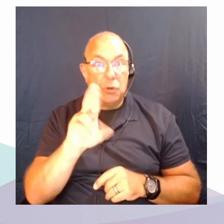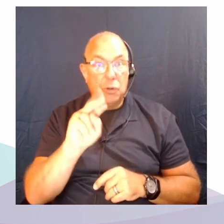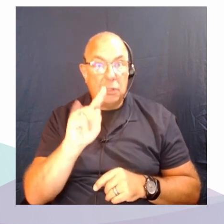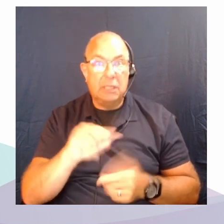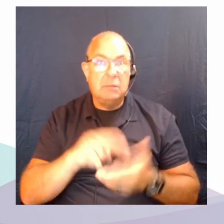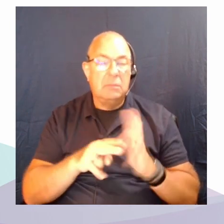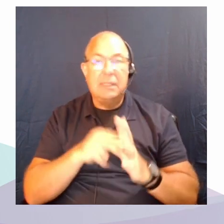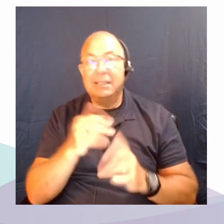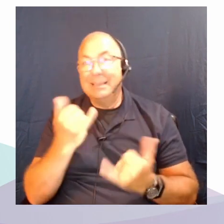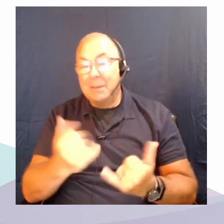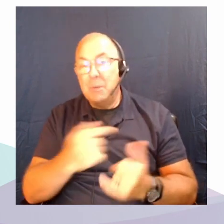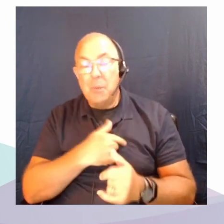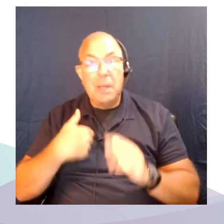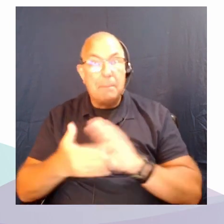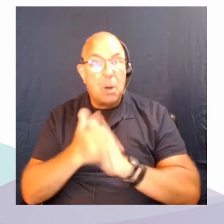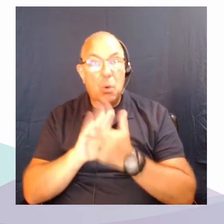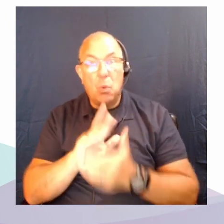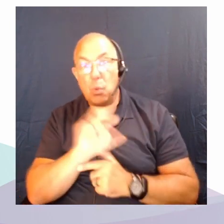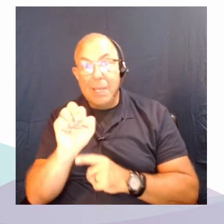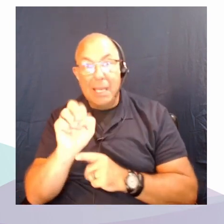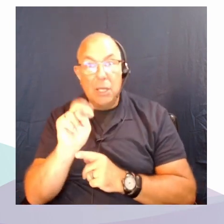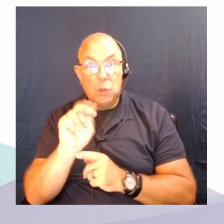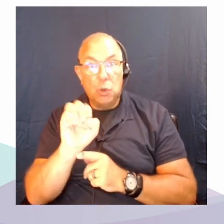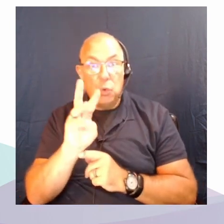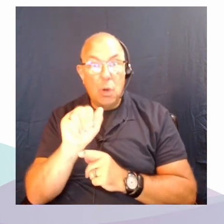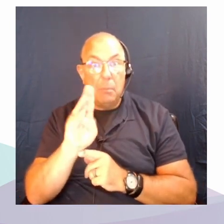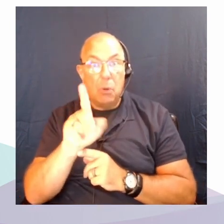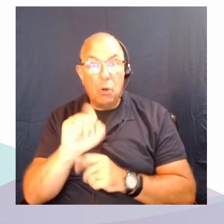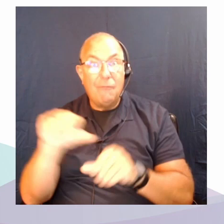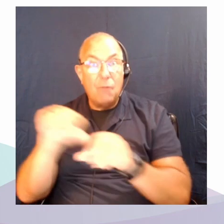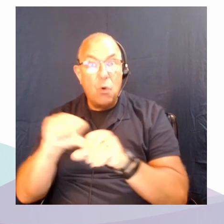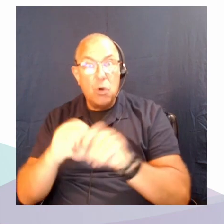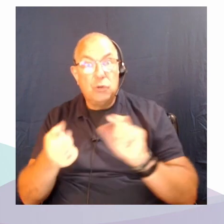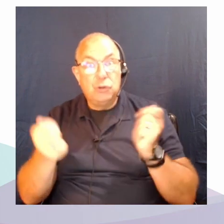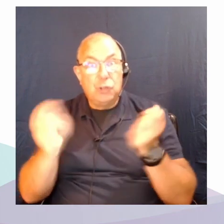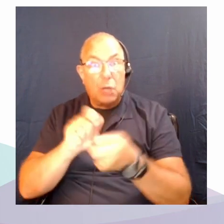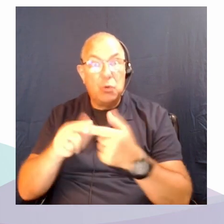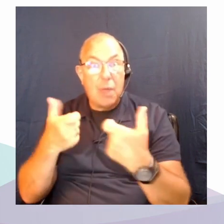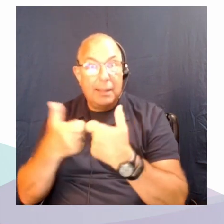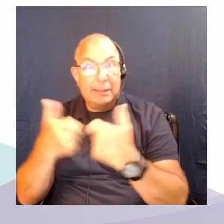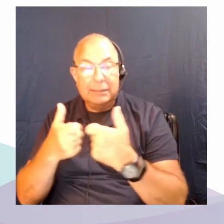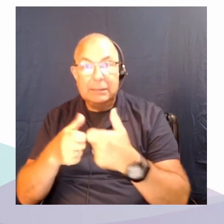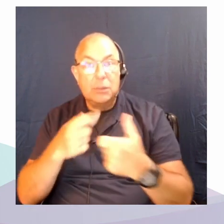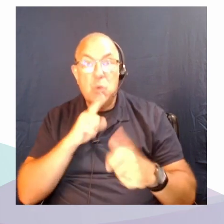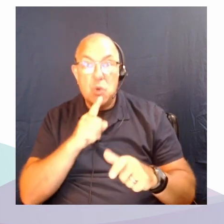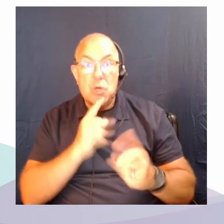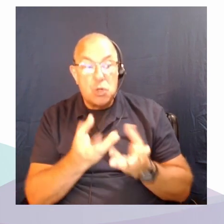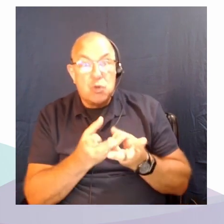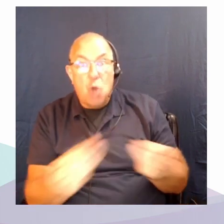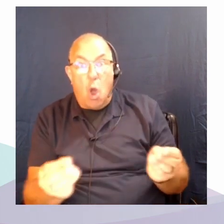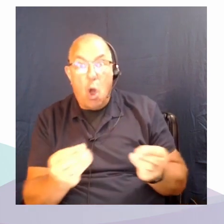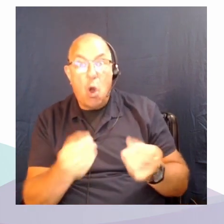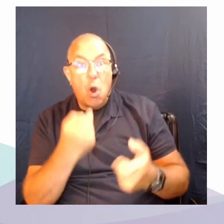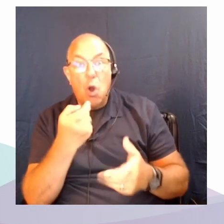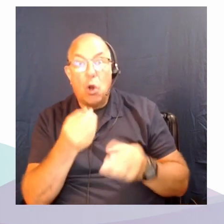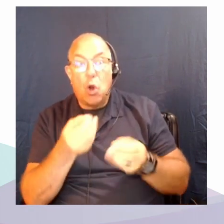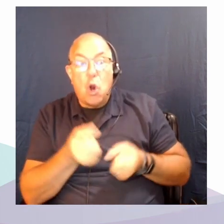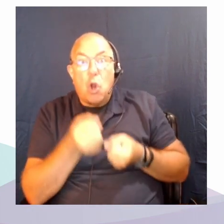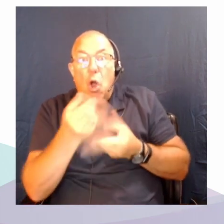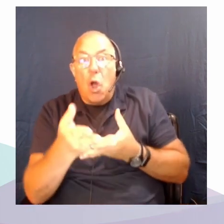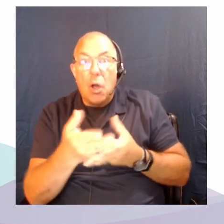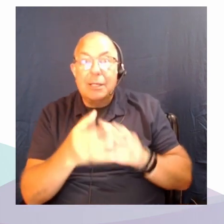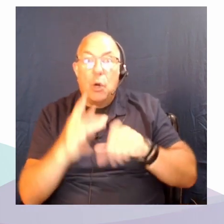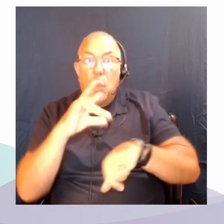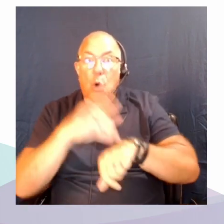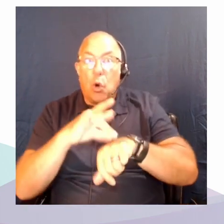renewably-fueled moderns, we haven't really addressed the root causes of climate change. We won't really have transitioned all that much. And,